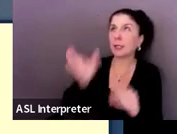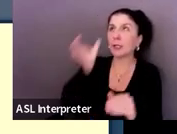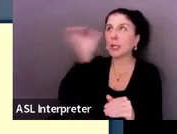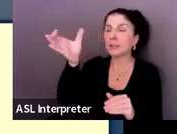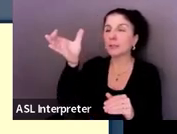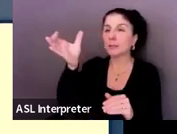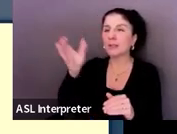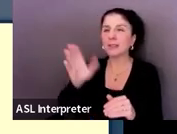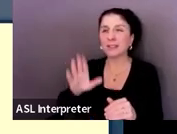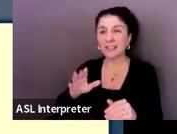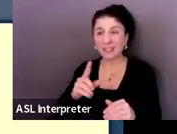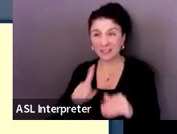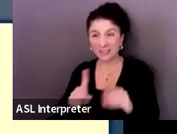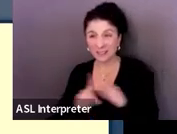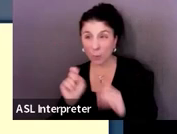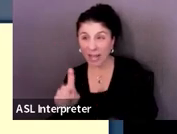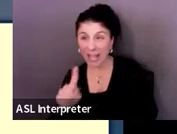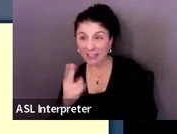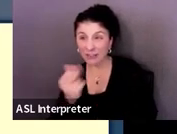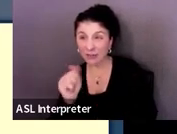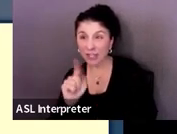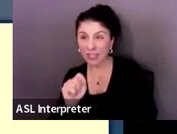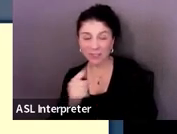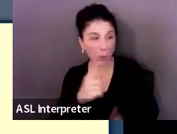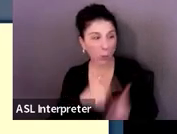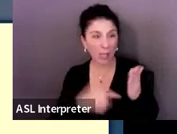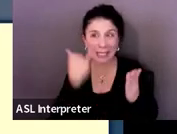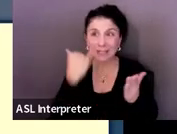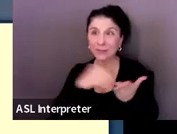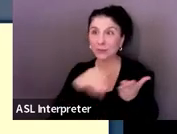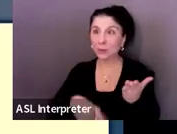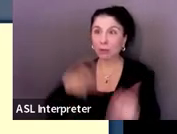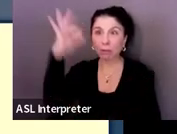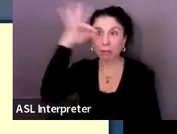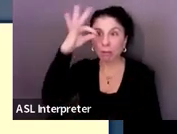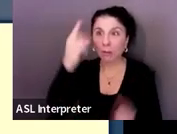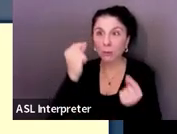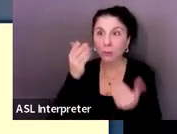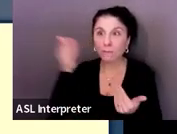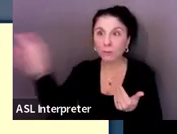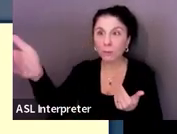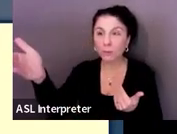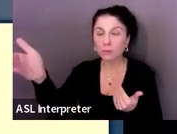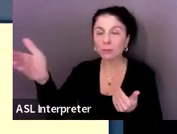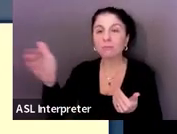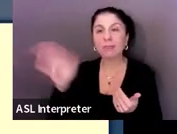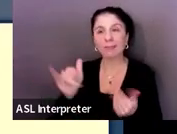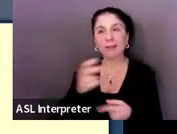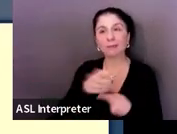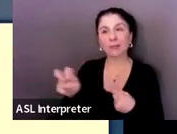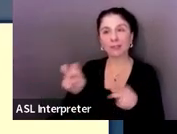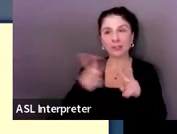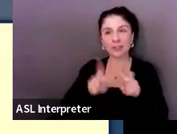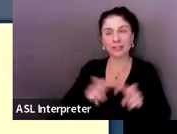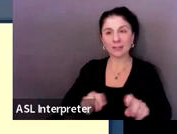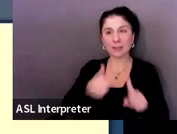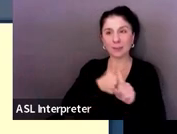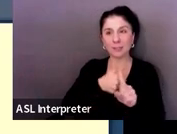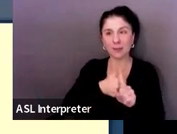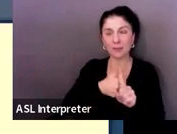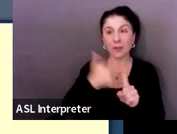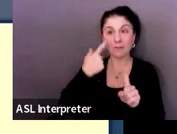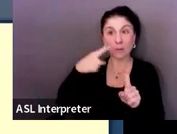up, what if the student really just does not know what they want to do, you know. And so those transition assessments are designed to help